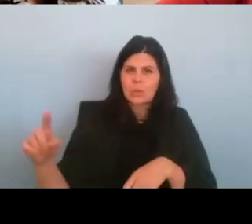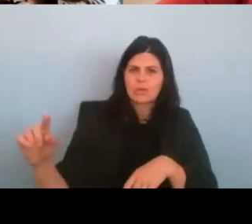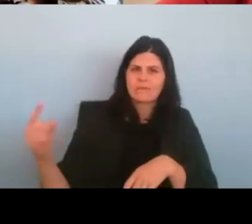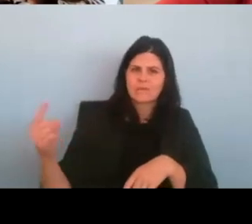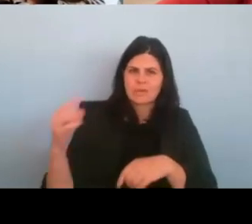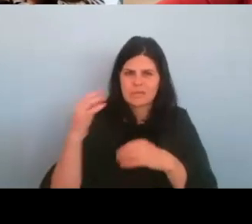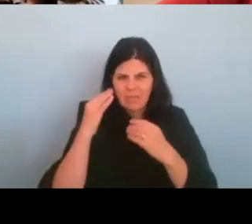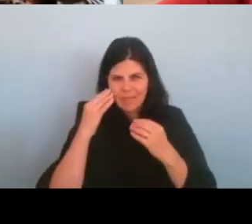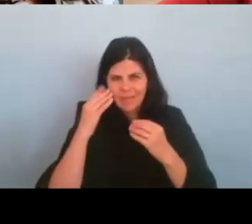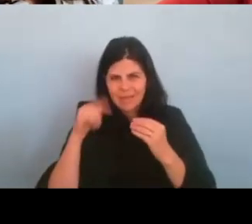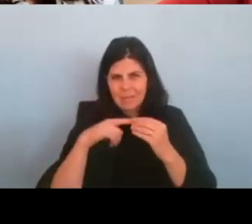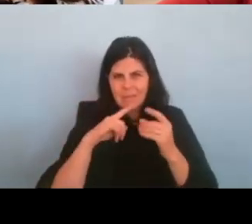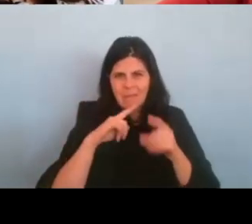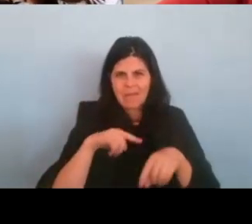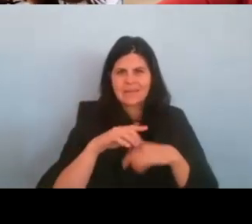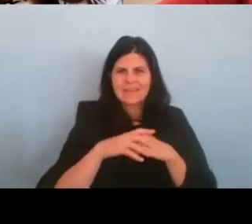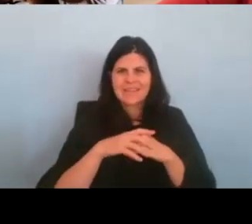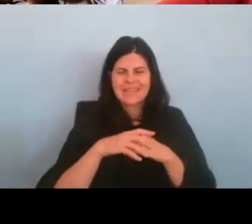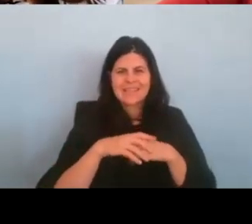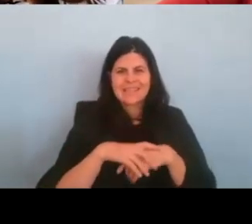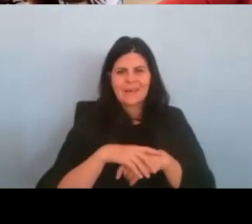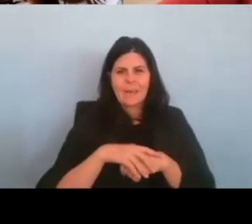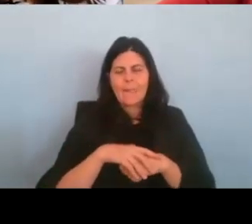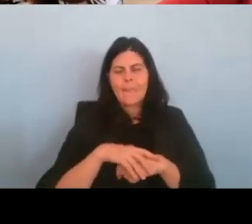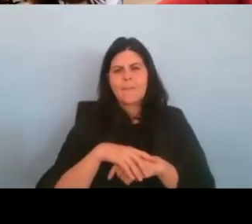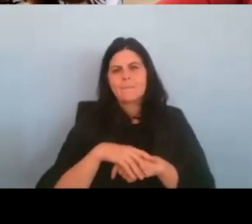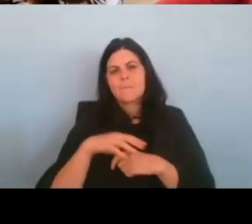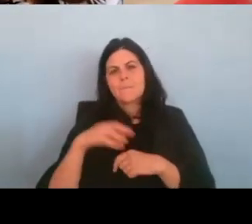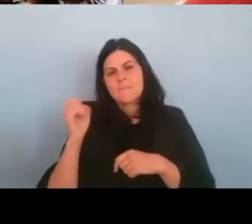thinking about my answer. Okay. Uh,